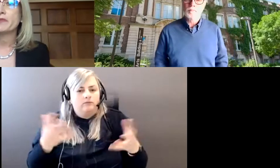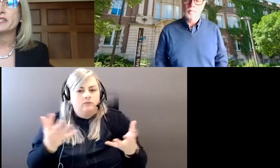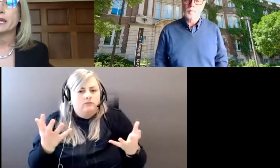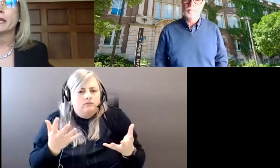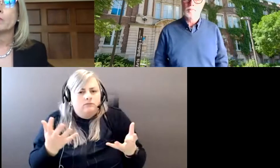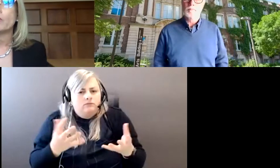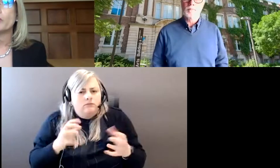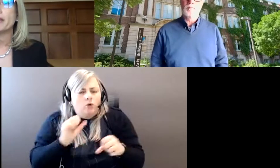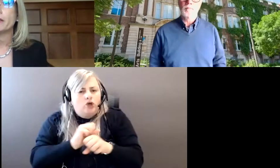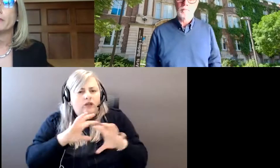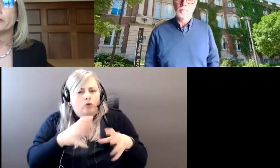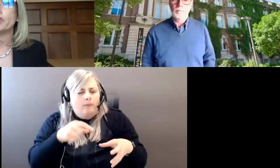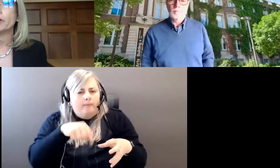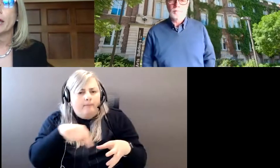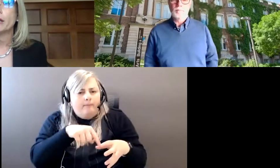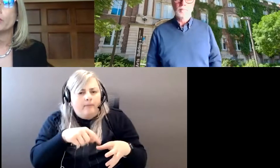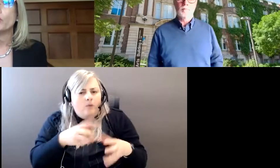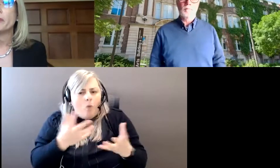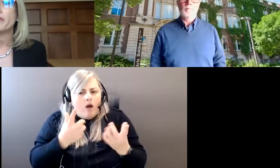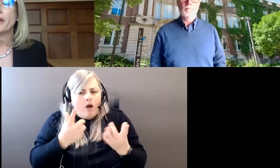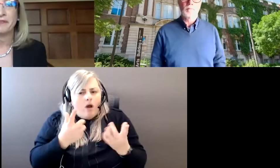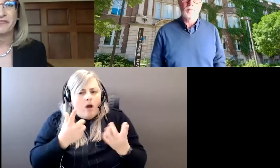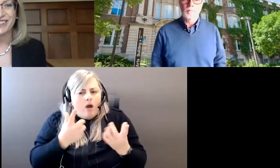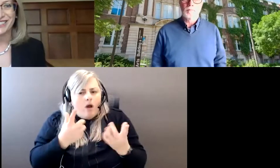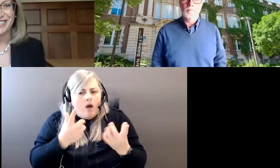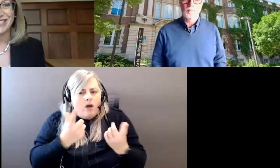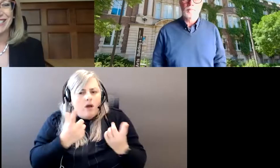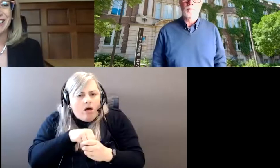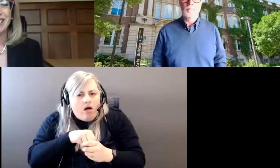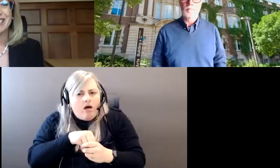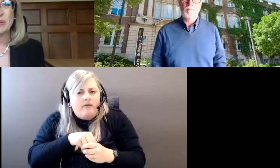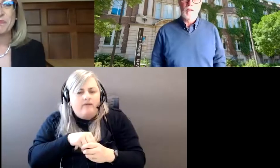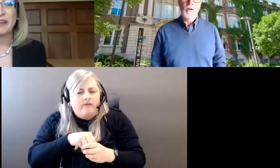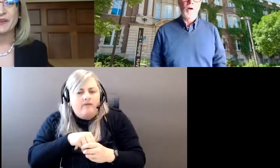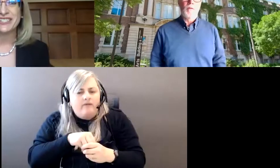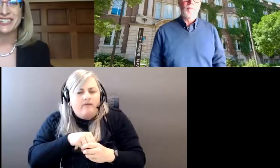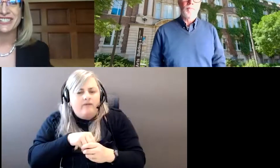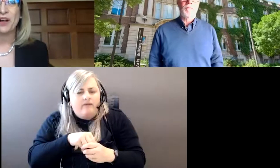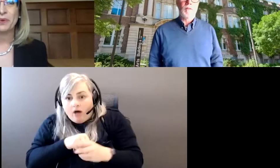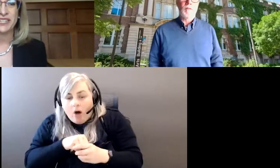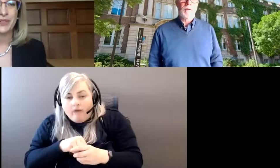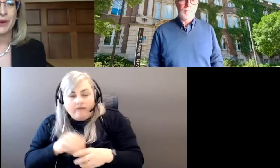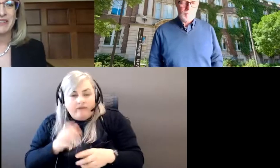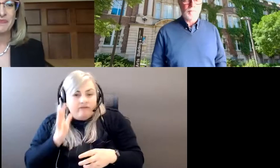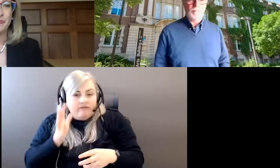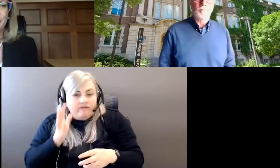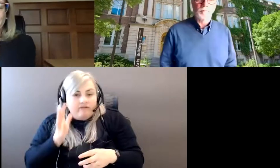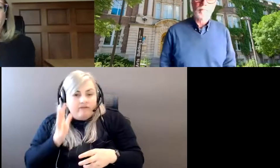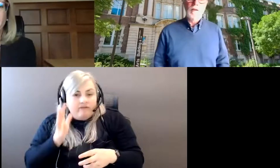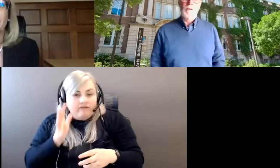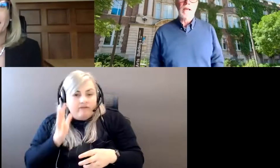involved to date and what will be done in the future and who will be involved from faculties. So many questions all rolled into one.